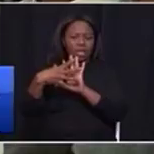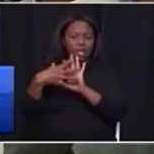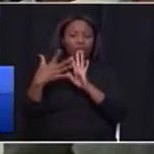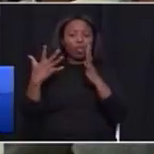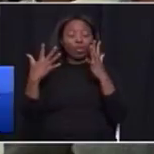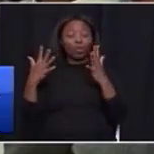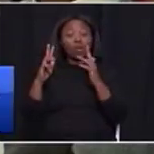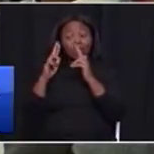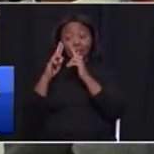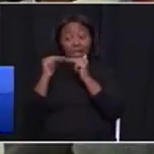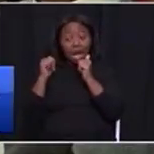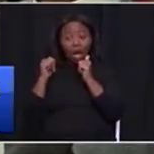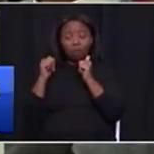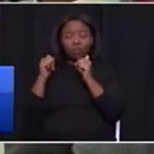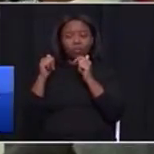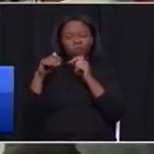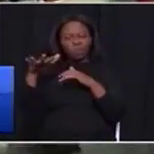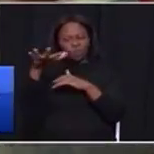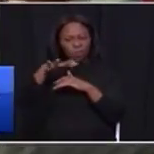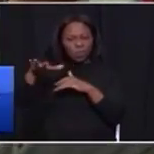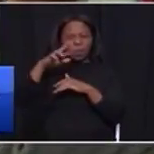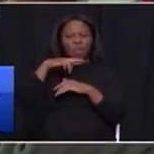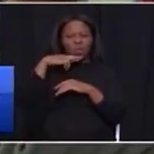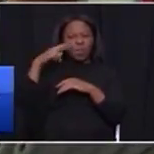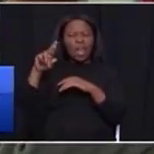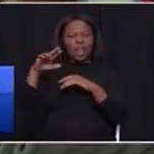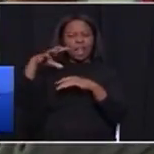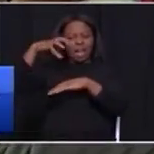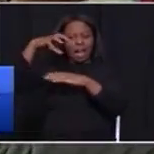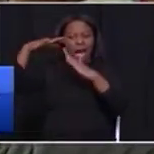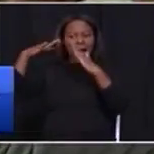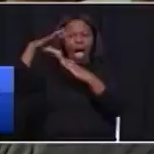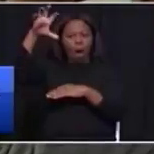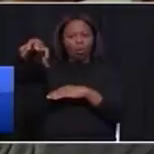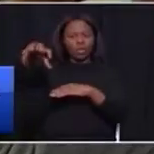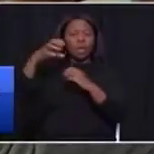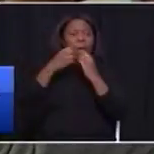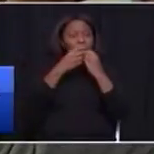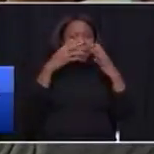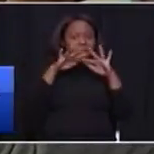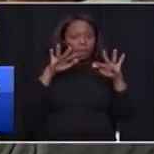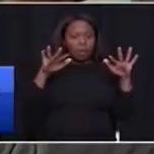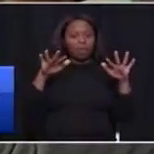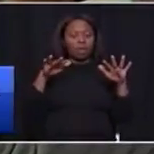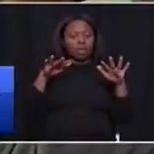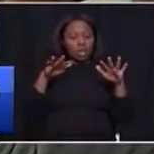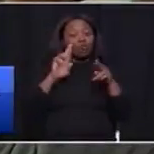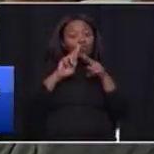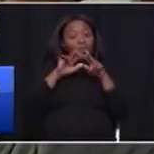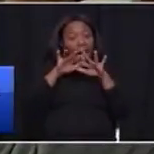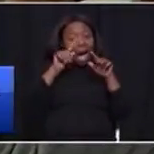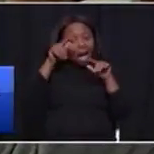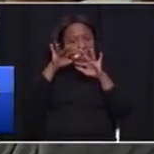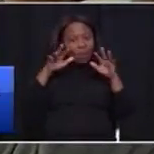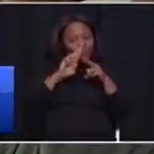township real estate. Many township people are generating income out of the backyards. So,